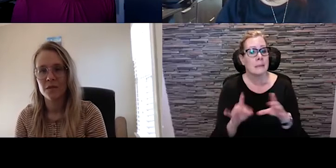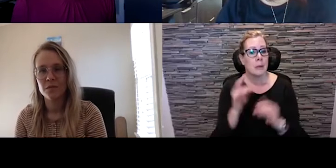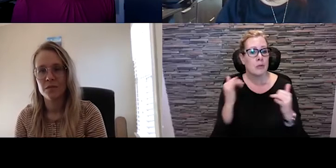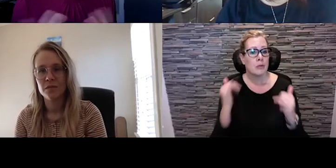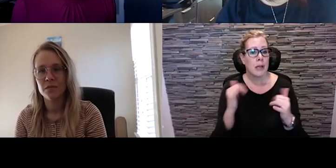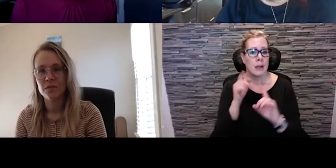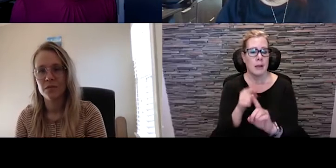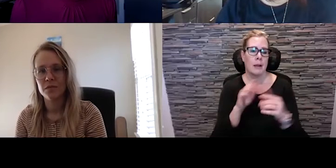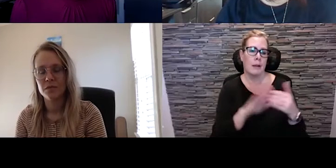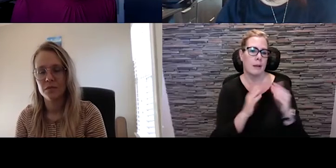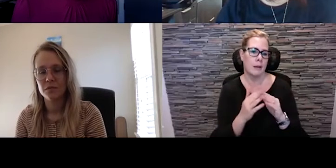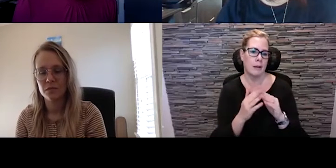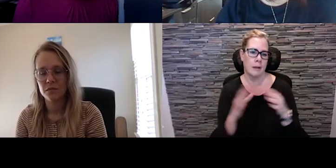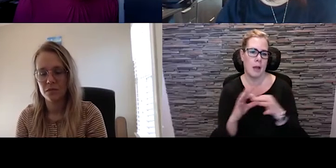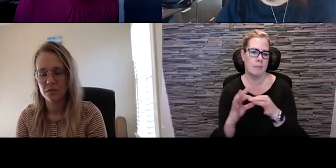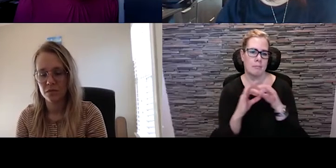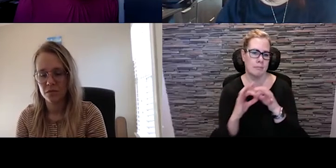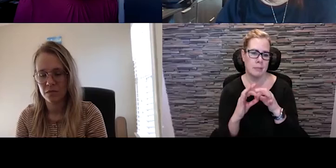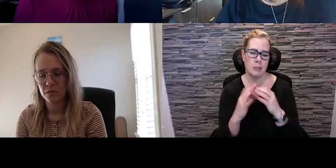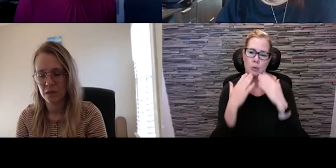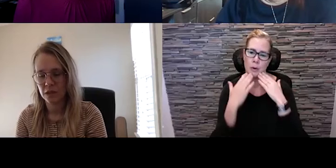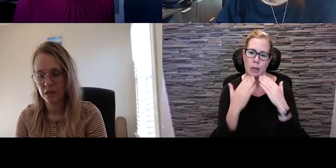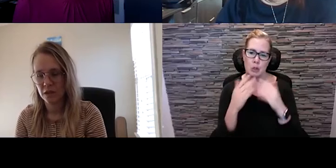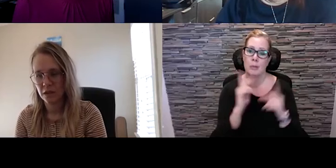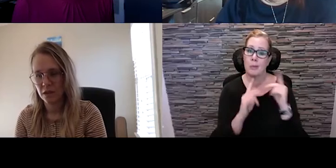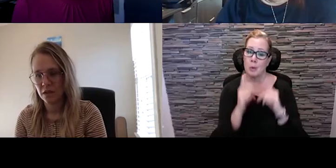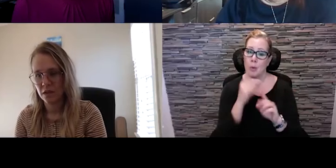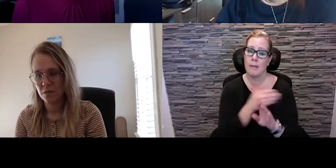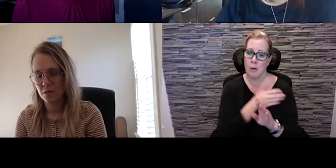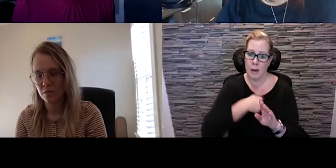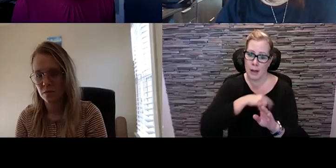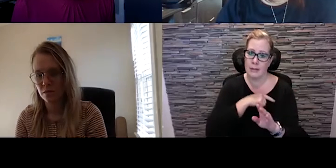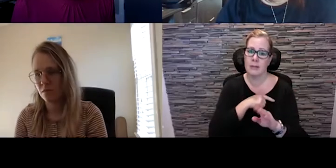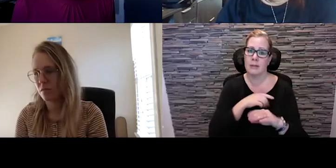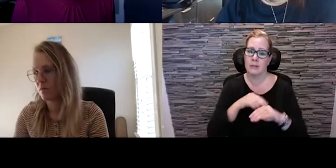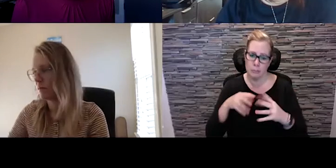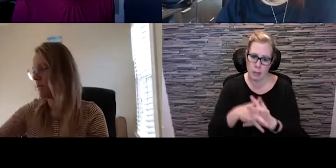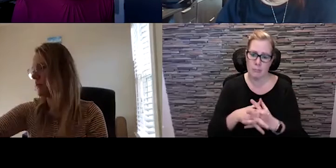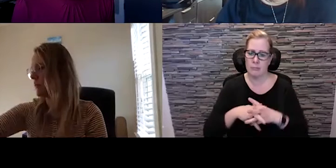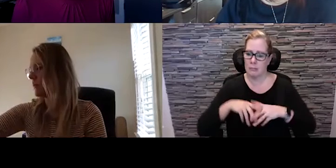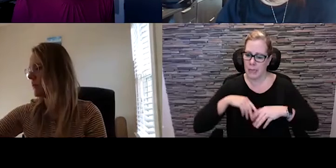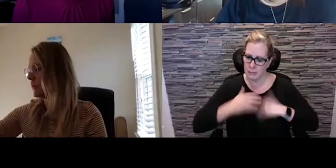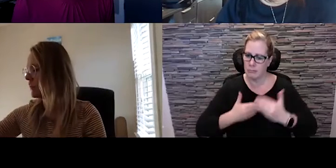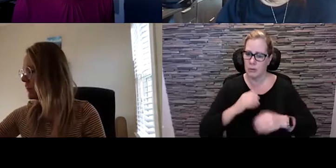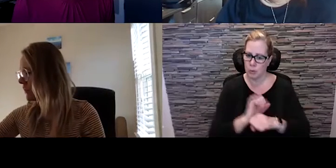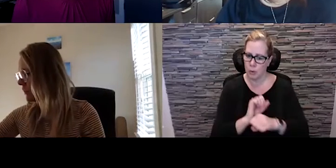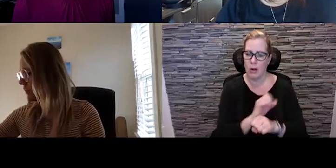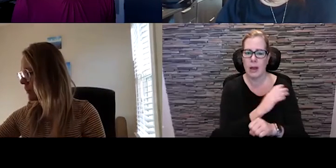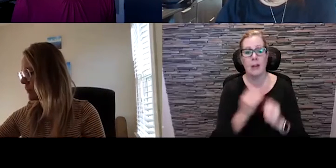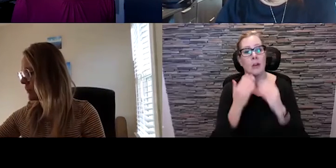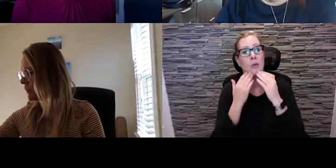We give gratitude to those who have come before us and show gratitude to this land that we all share and call home.